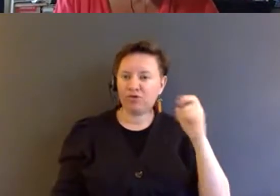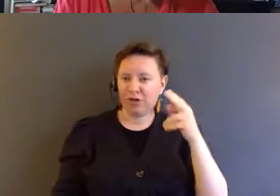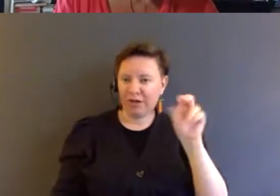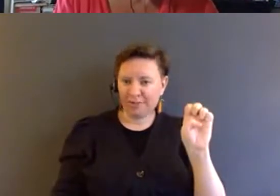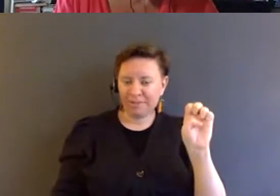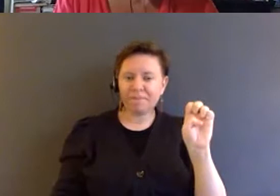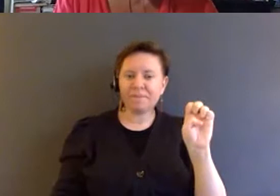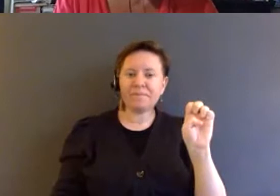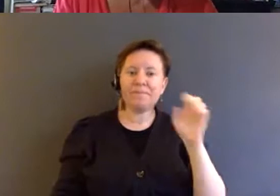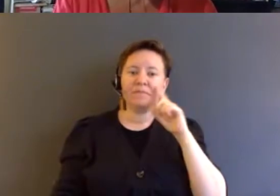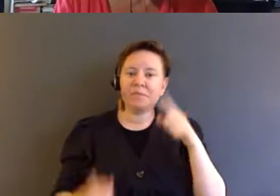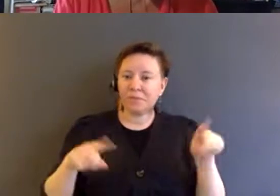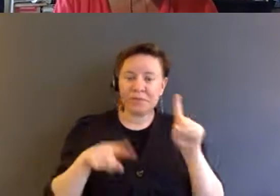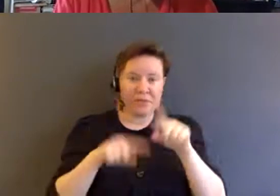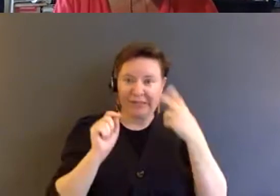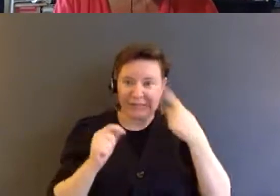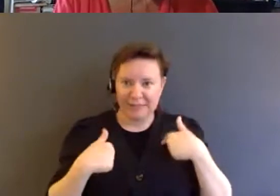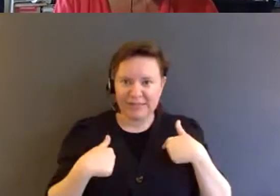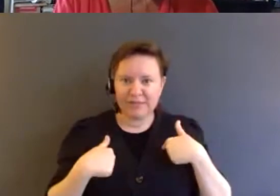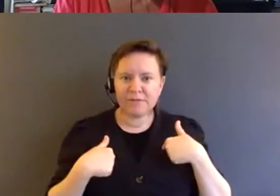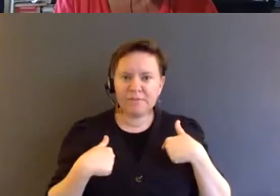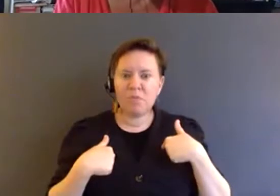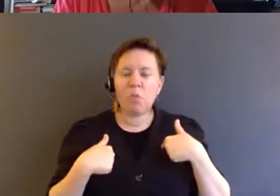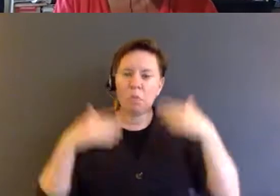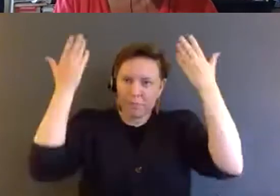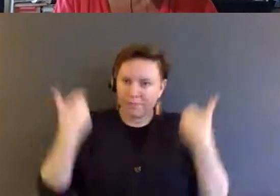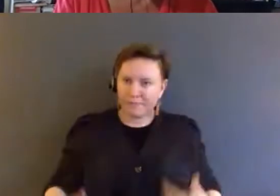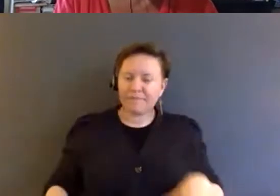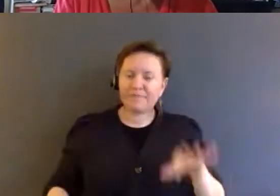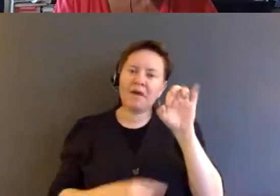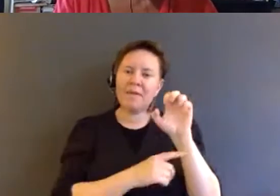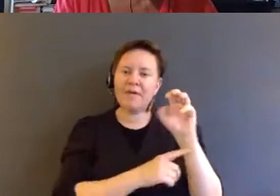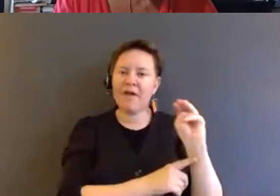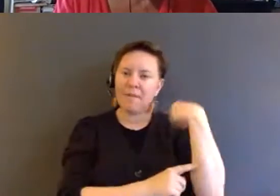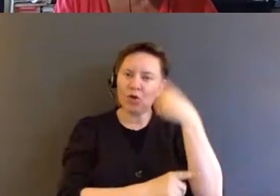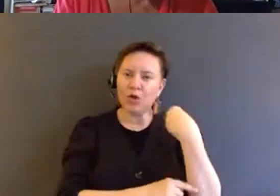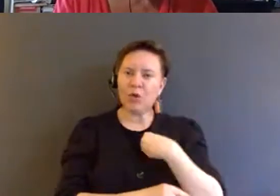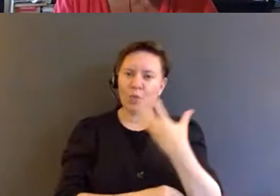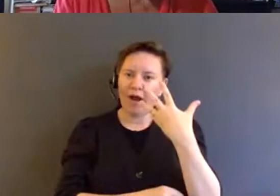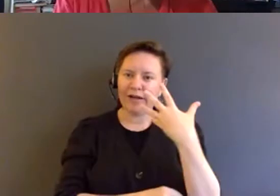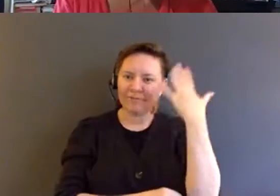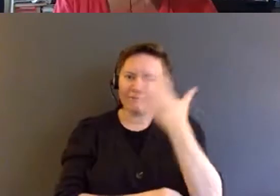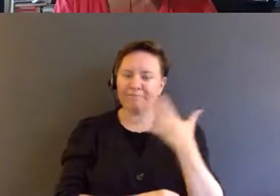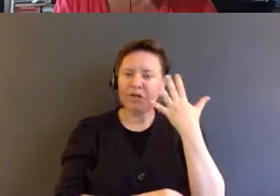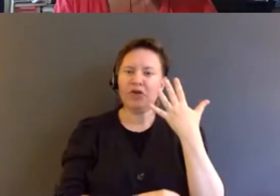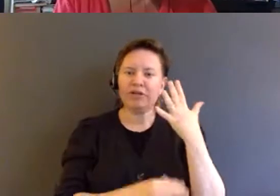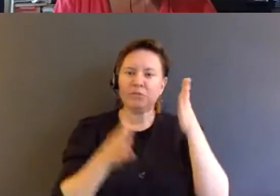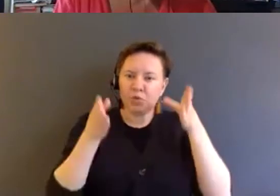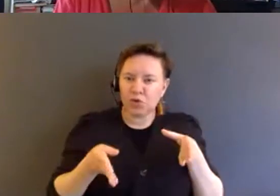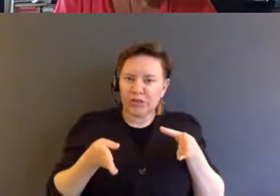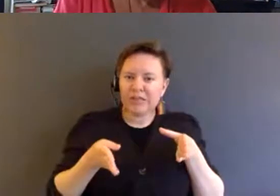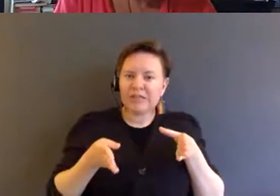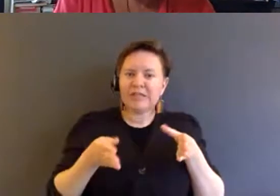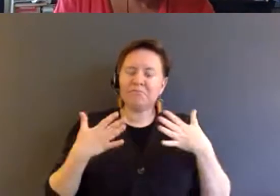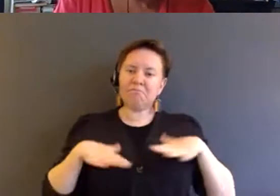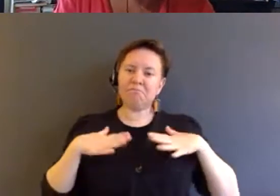For those who can't see me, I'm a femme-looking, white-appearing person. I'm wearing